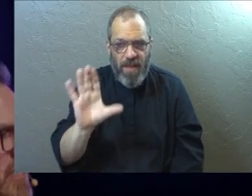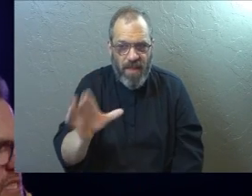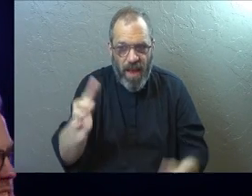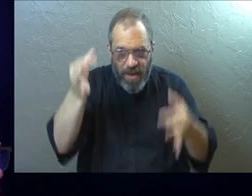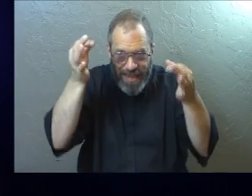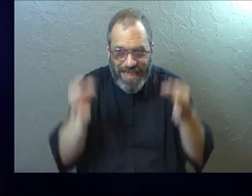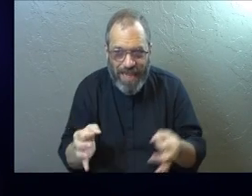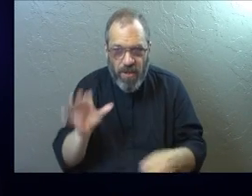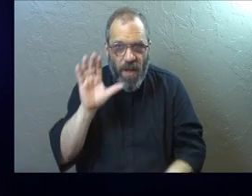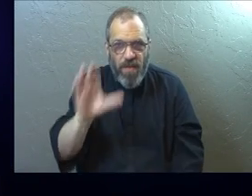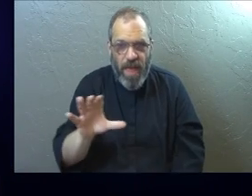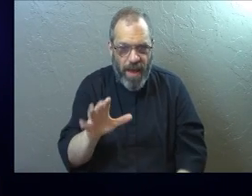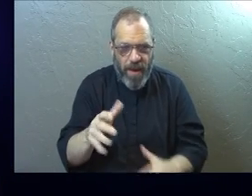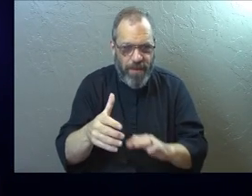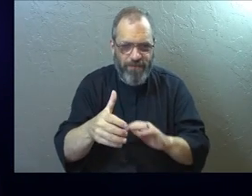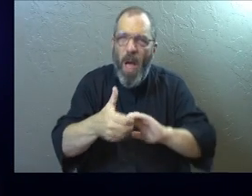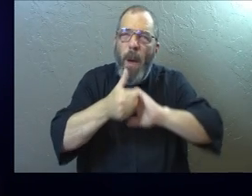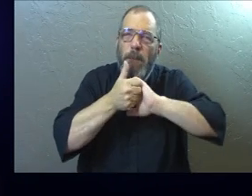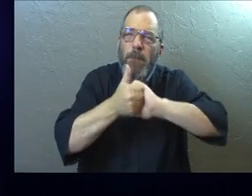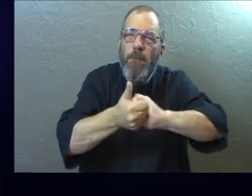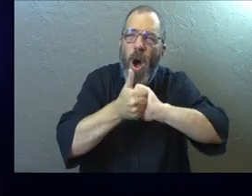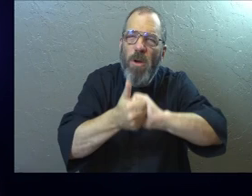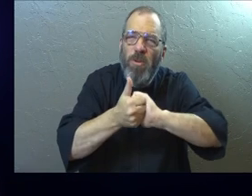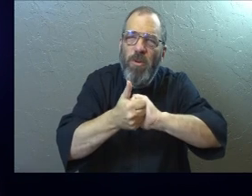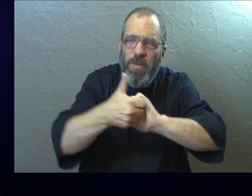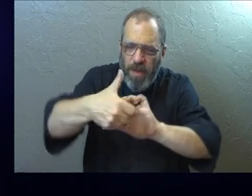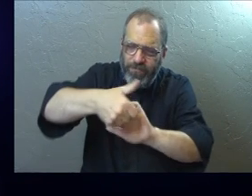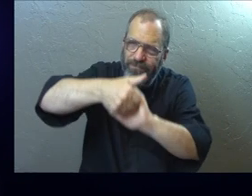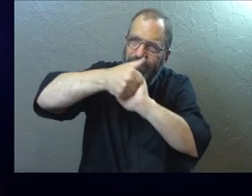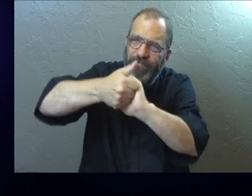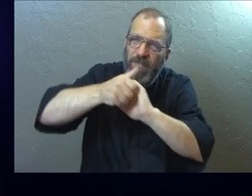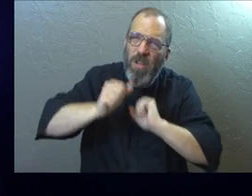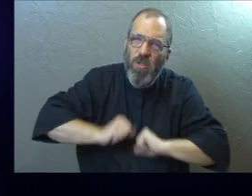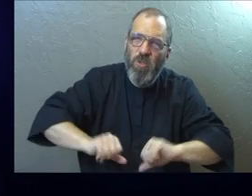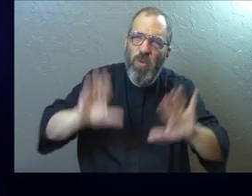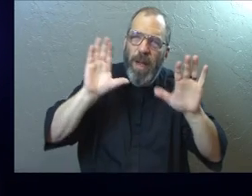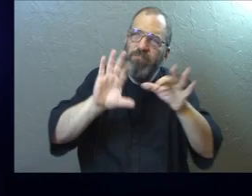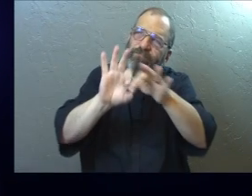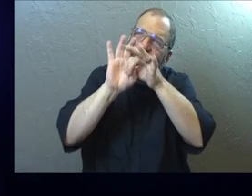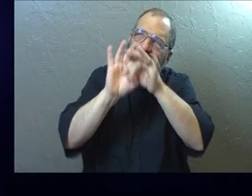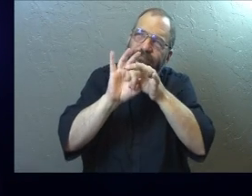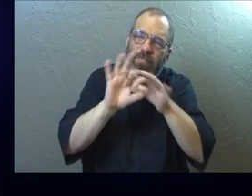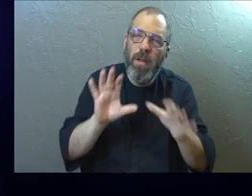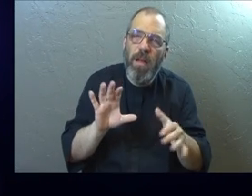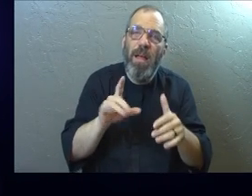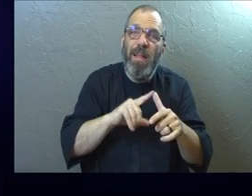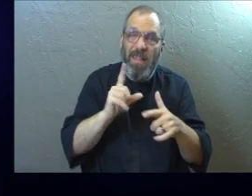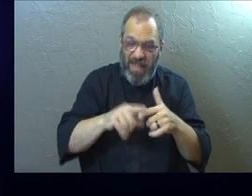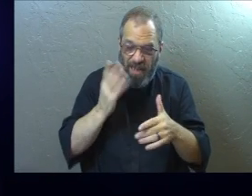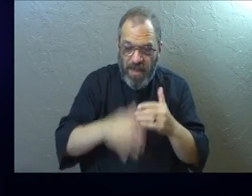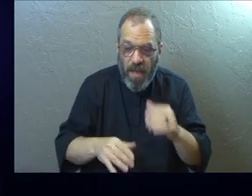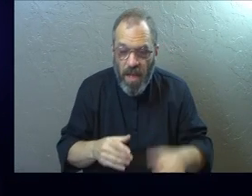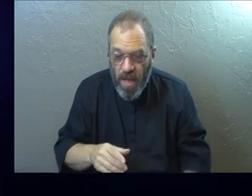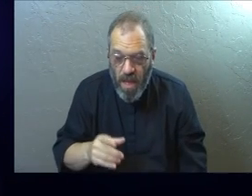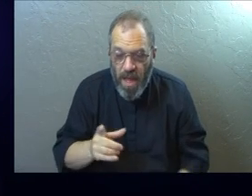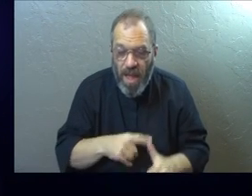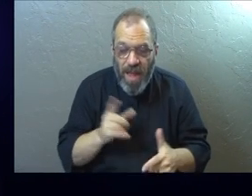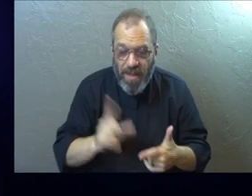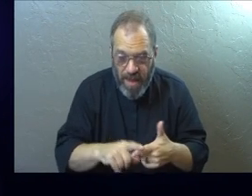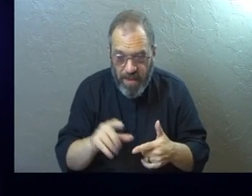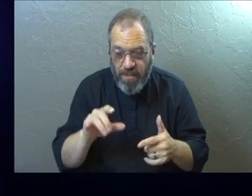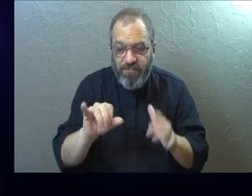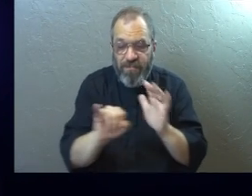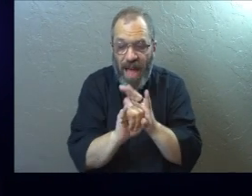choices. This is their partnering with God, surrendering to him. And then at the end it says, and then he